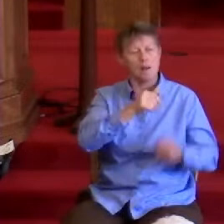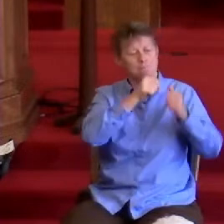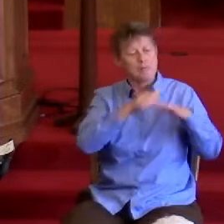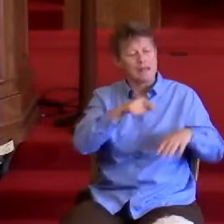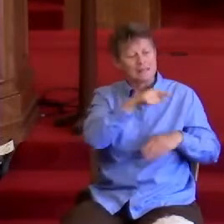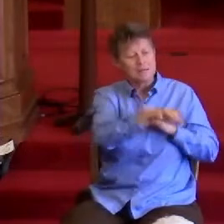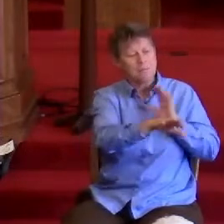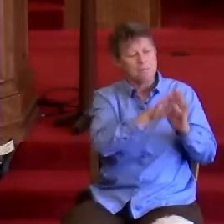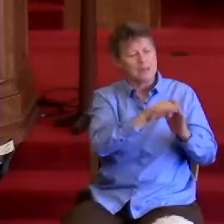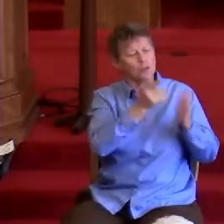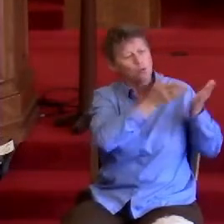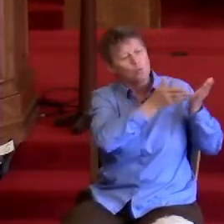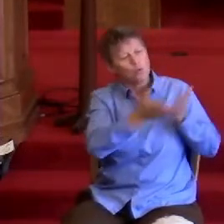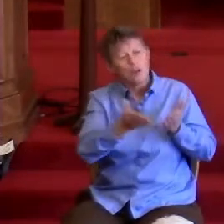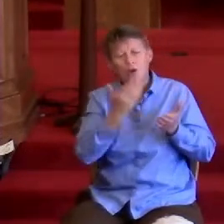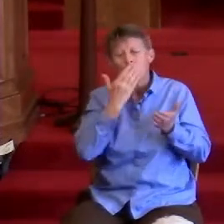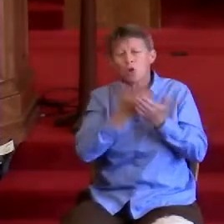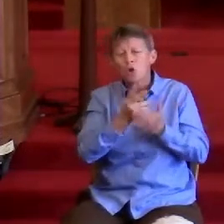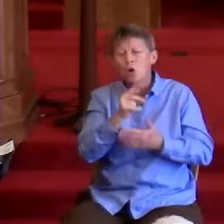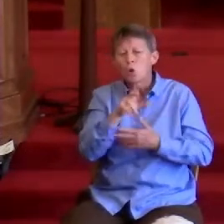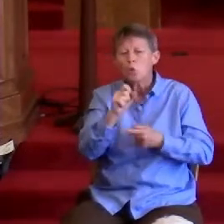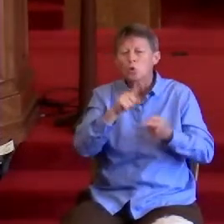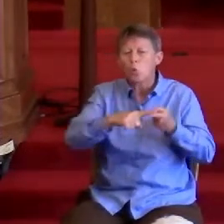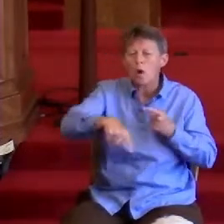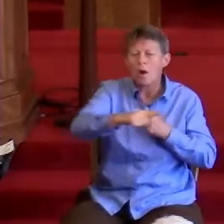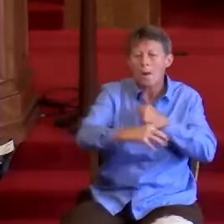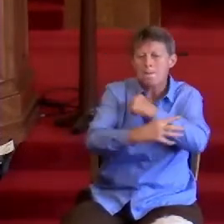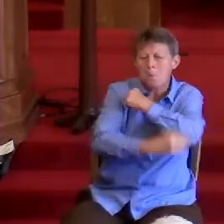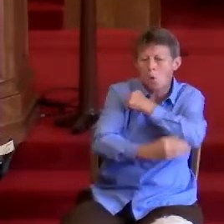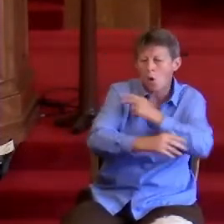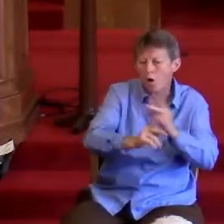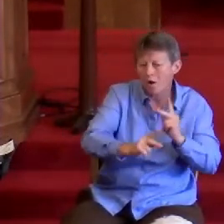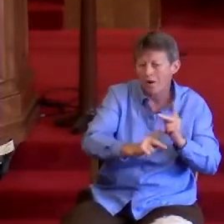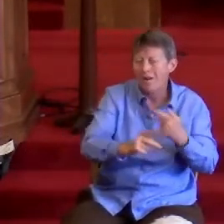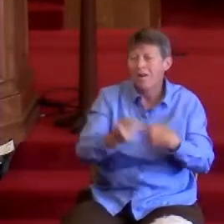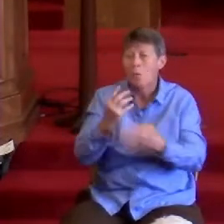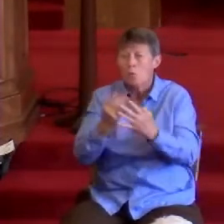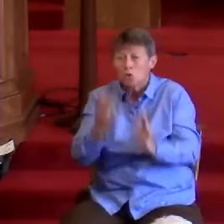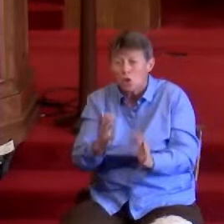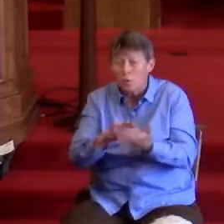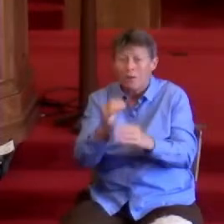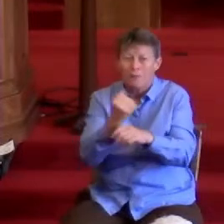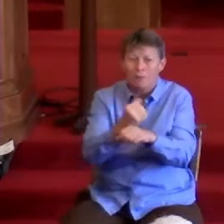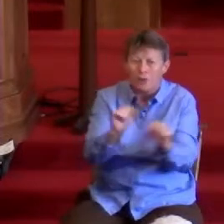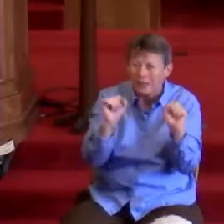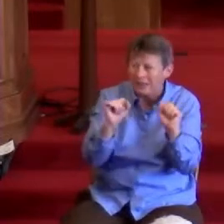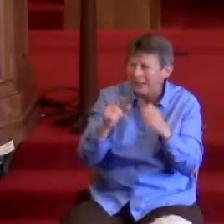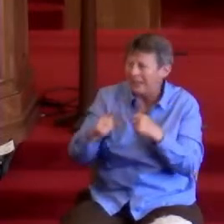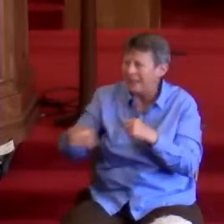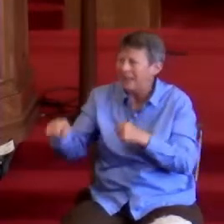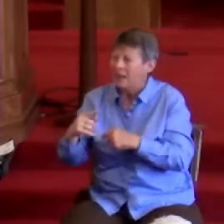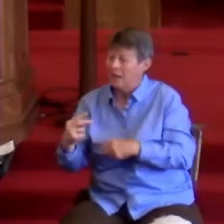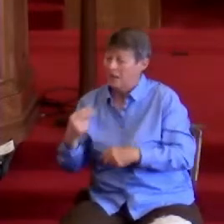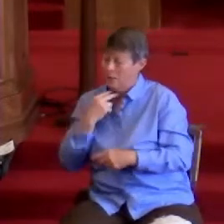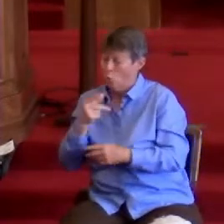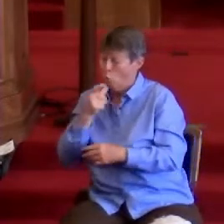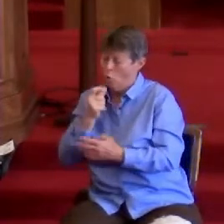bring good news to the poor, freedom to the prisoner, liberation for the captive.